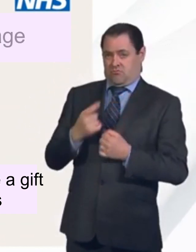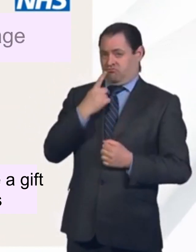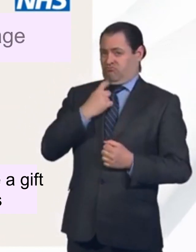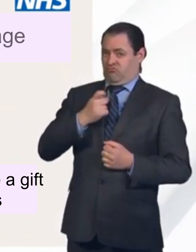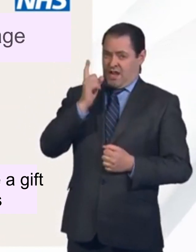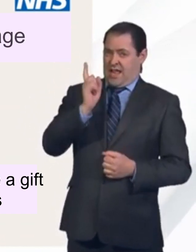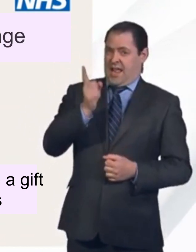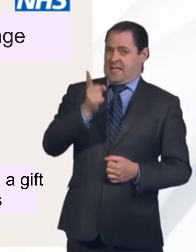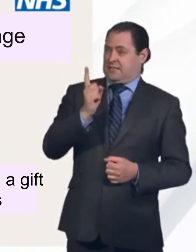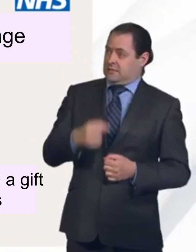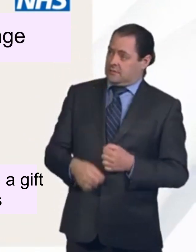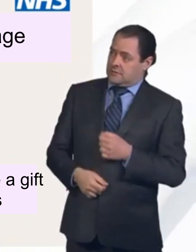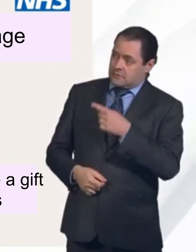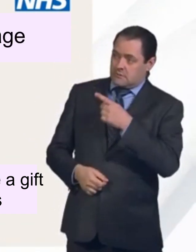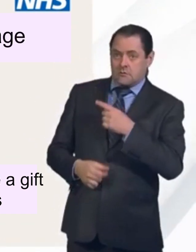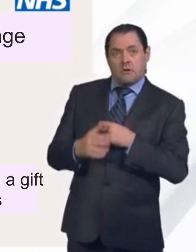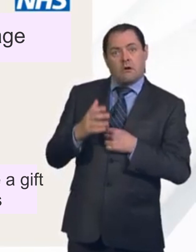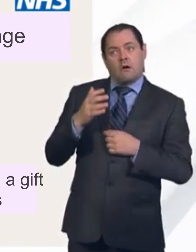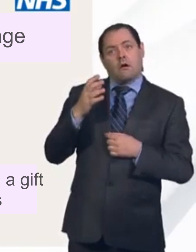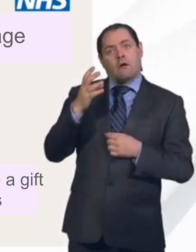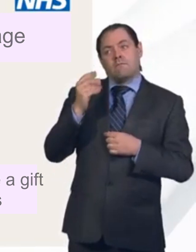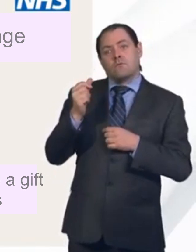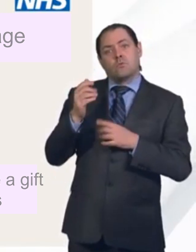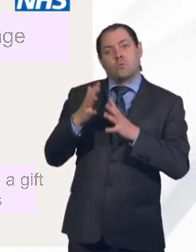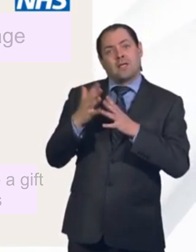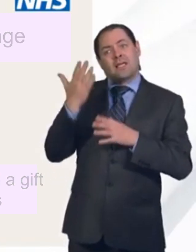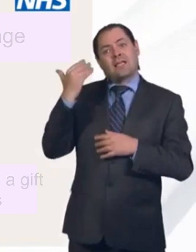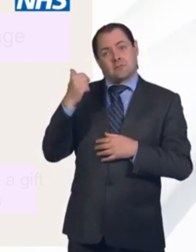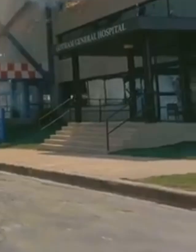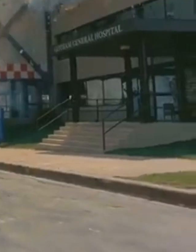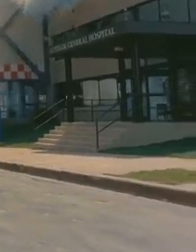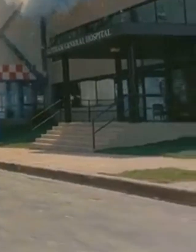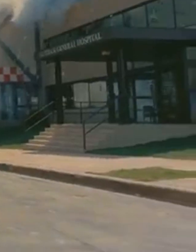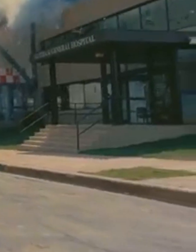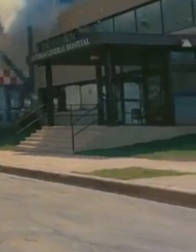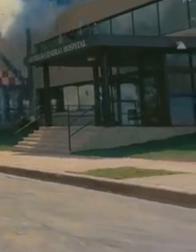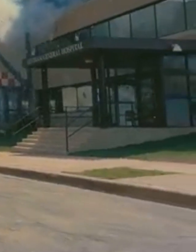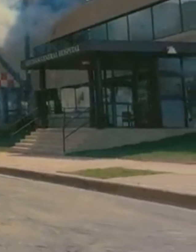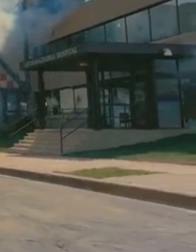situation where I'm very mad and a destination hospital.